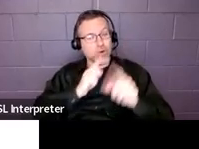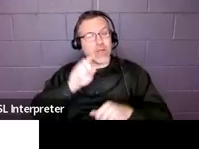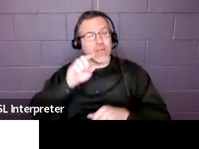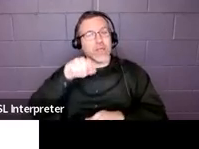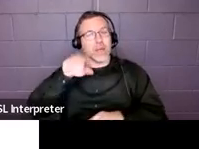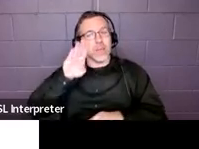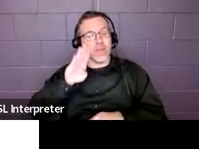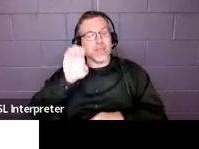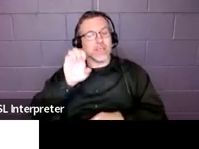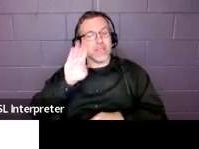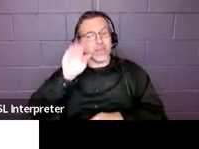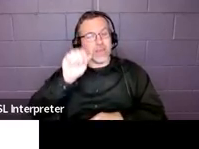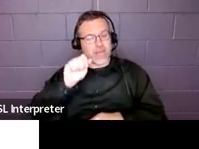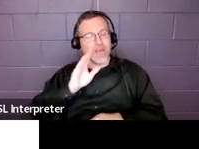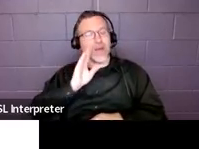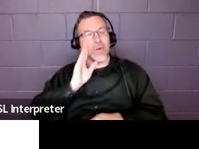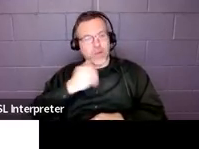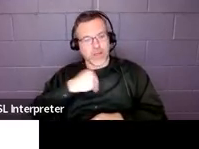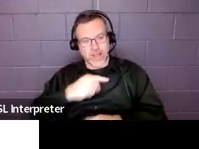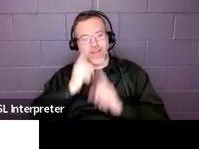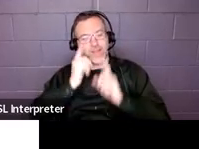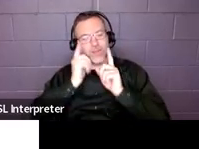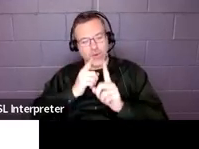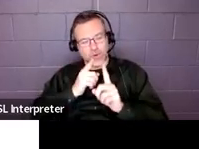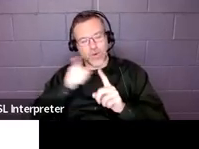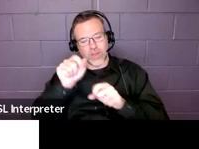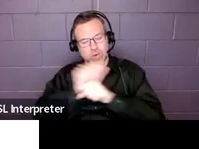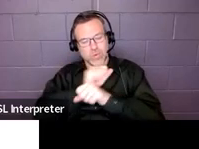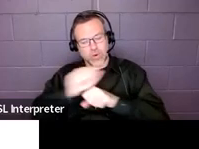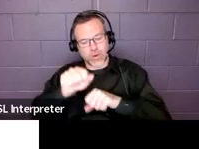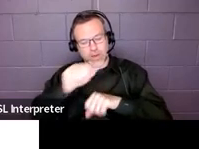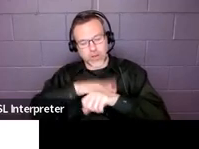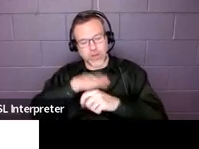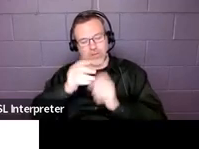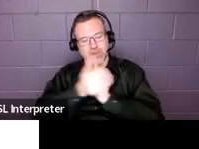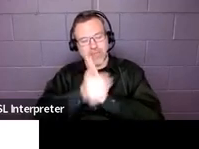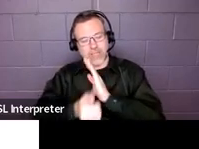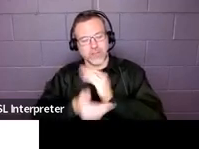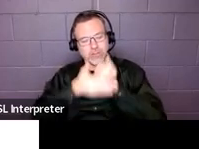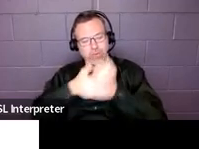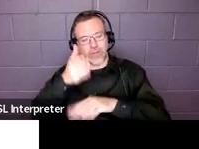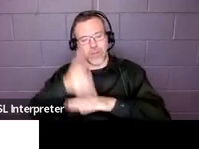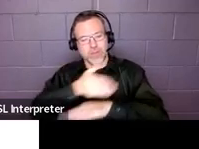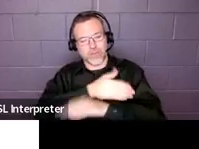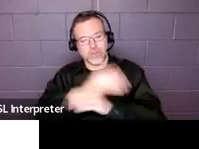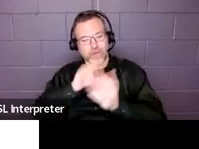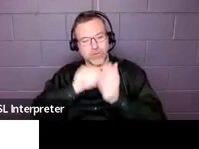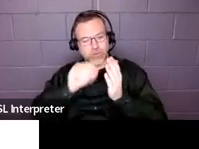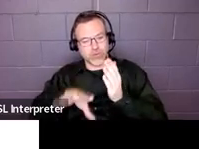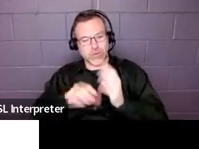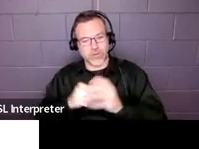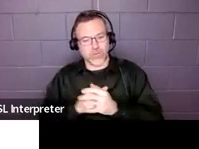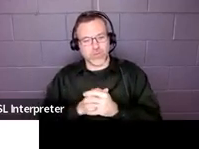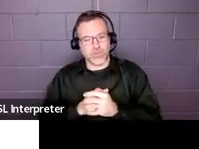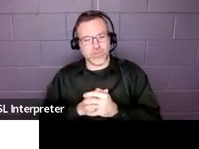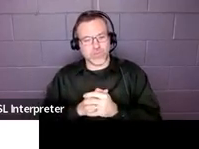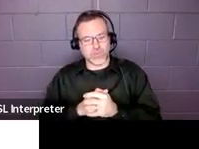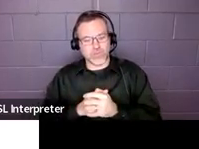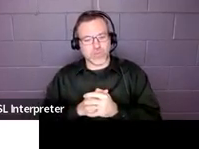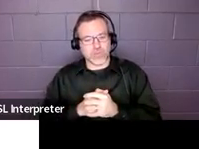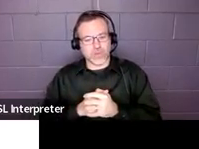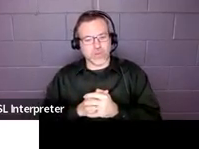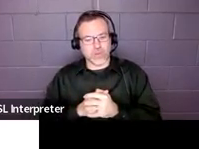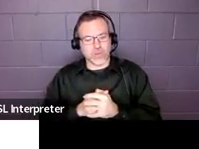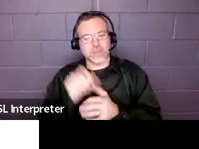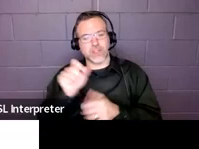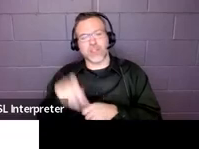have a goal, right? They're working on specific skills with your students. So it makes sense that they would be under other and then that